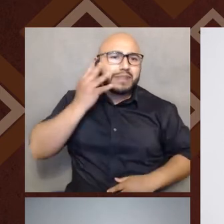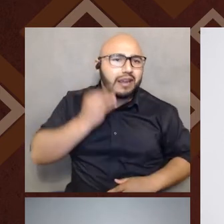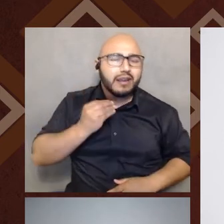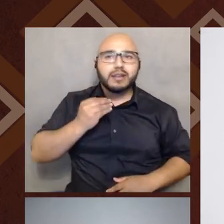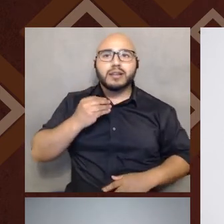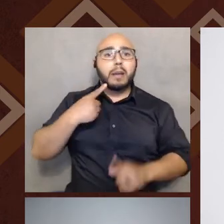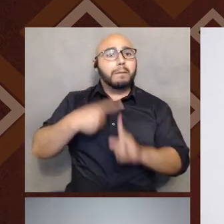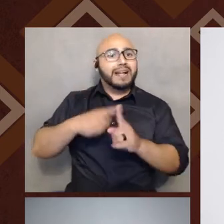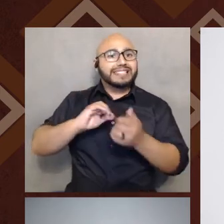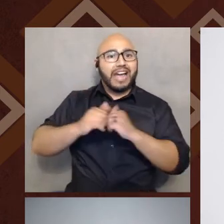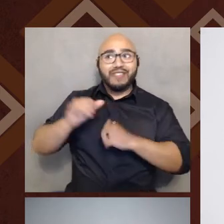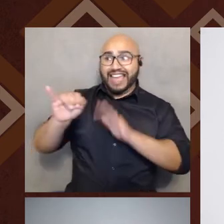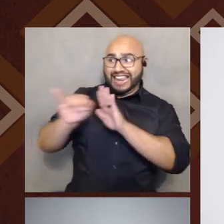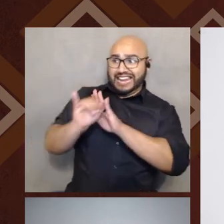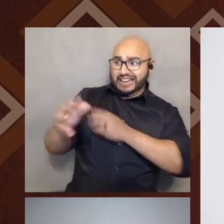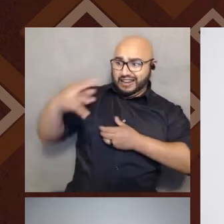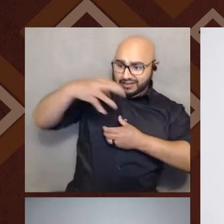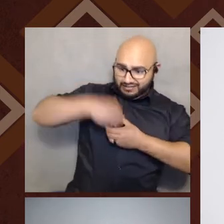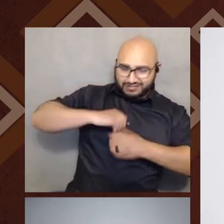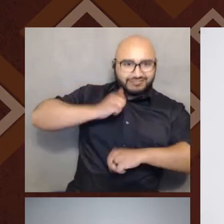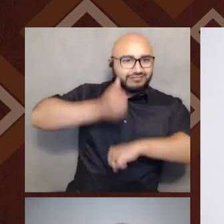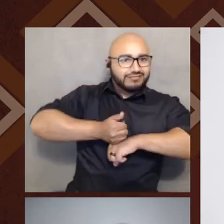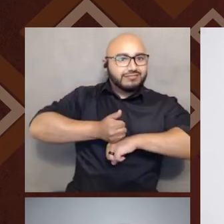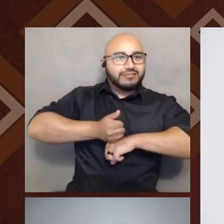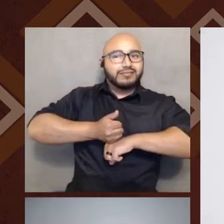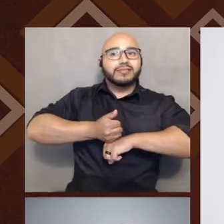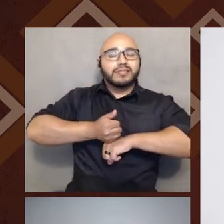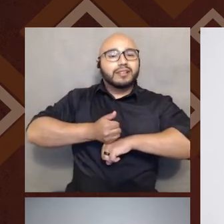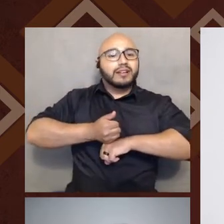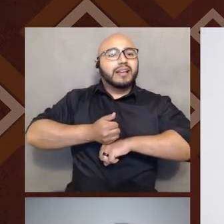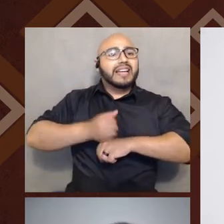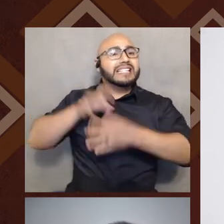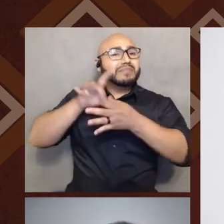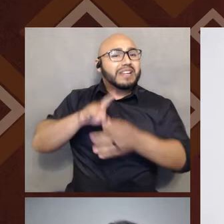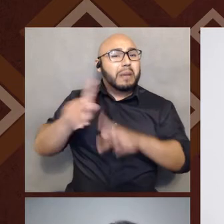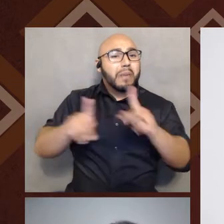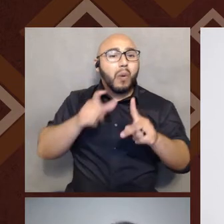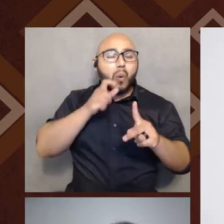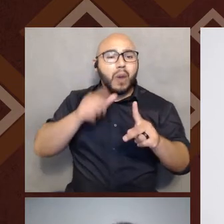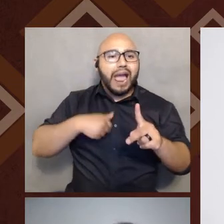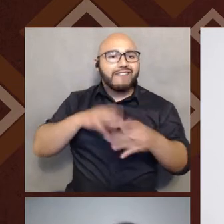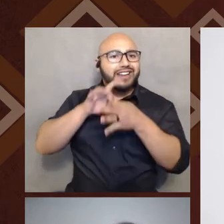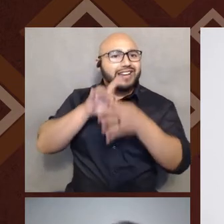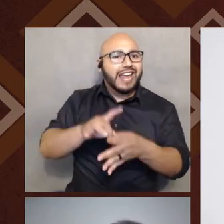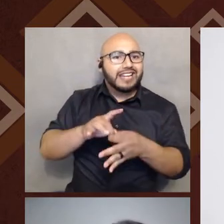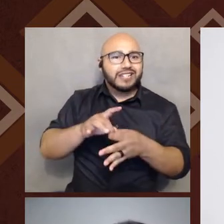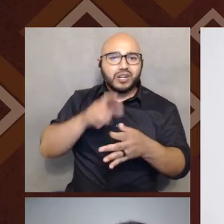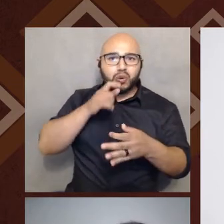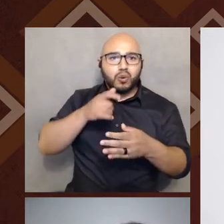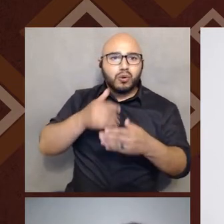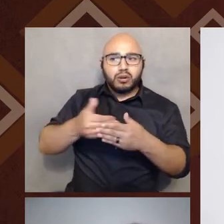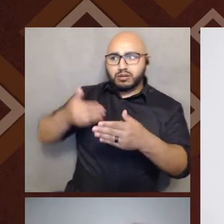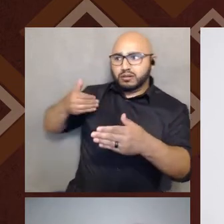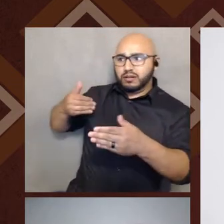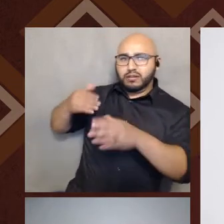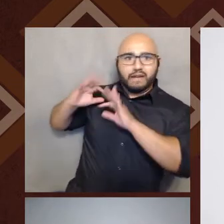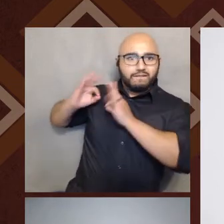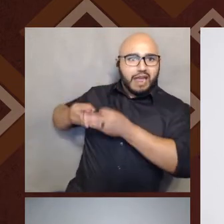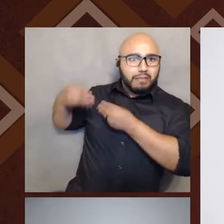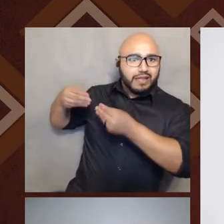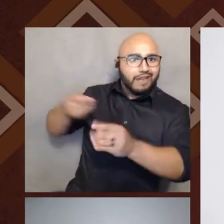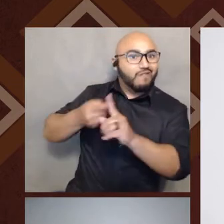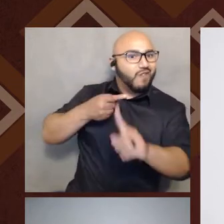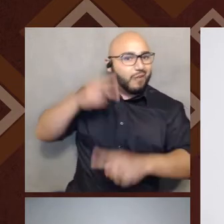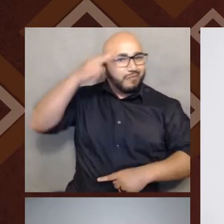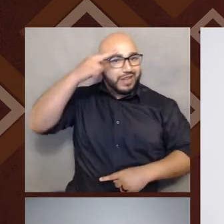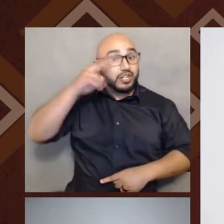folks who in particular have a connection to ancestors and relatives who are from Mexico. And so her quote